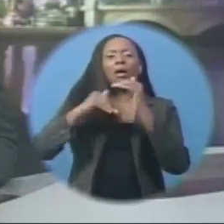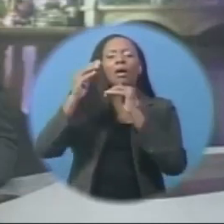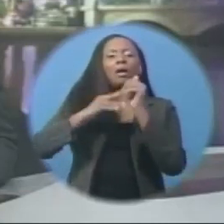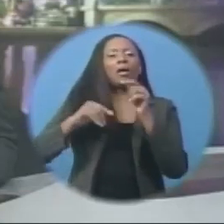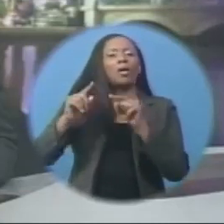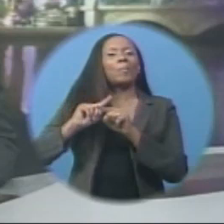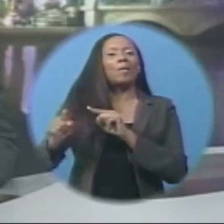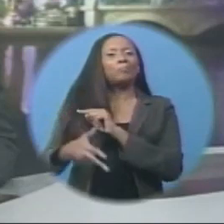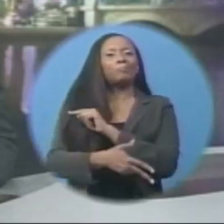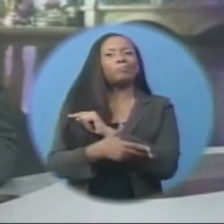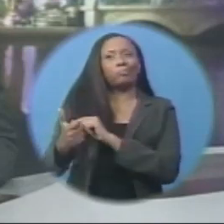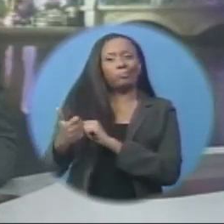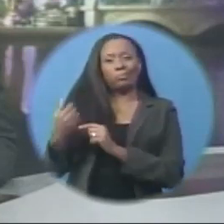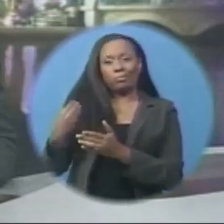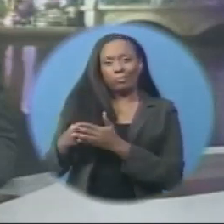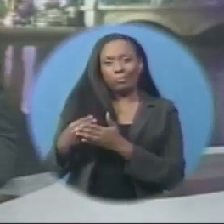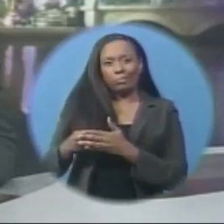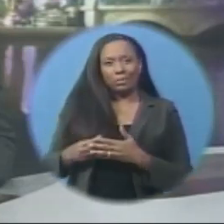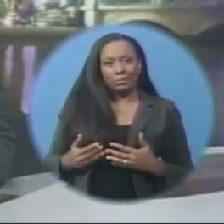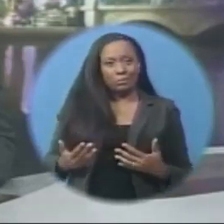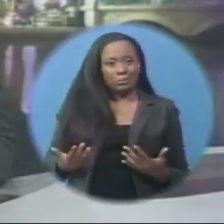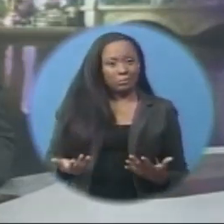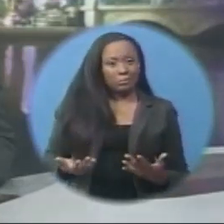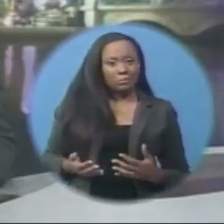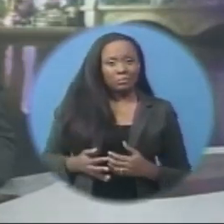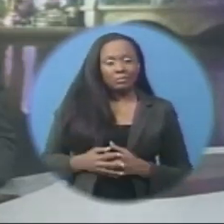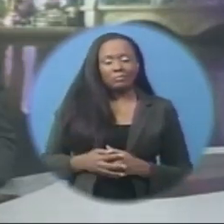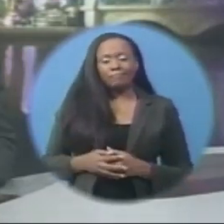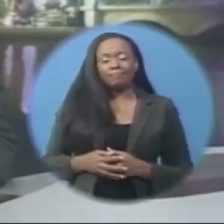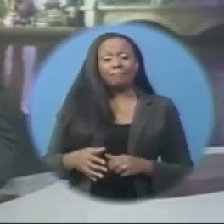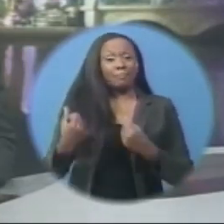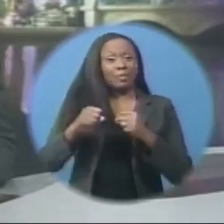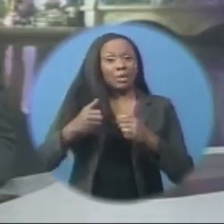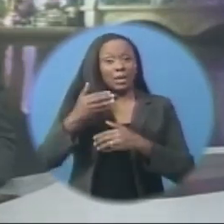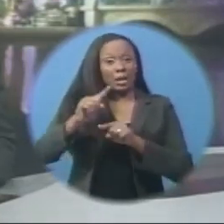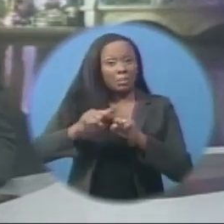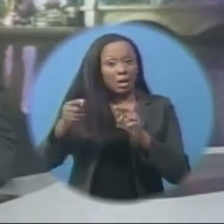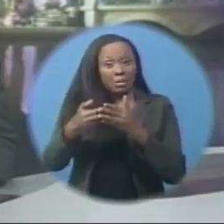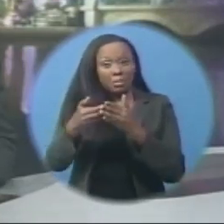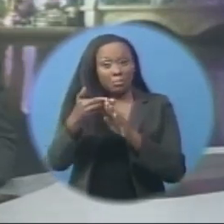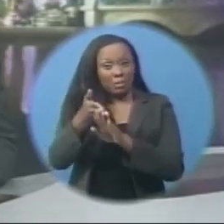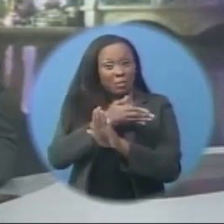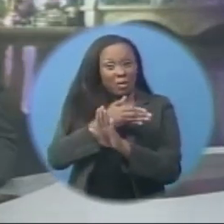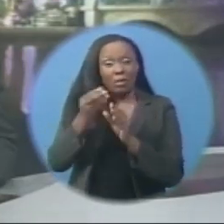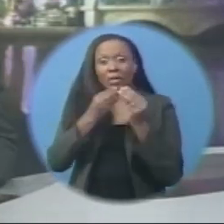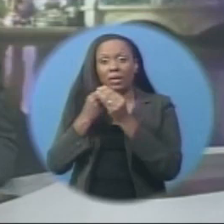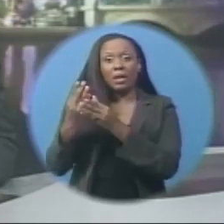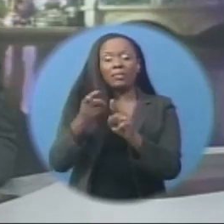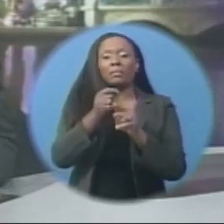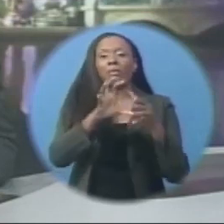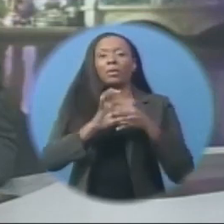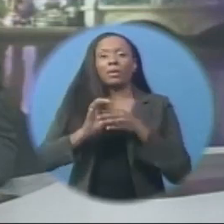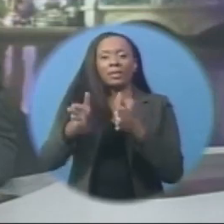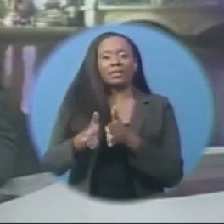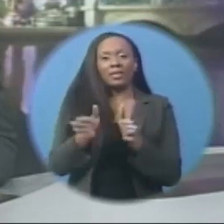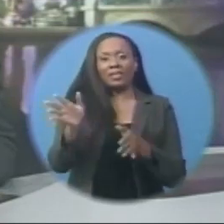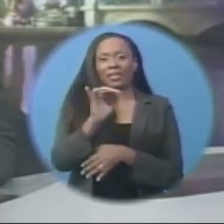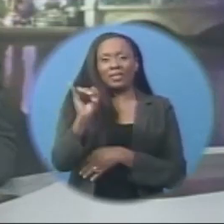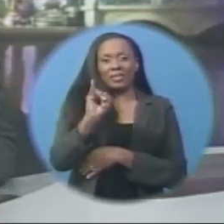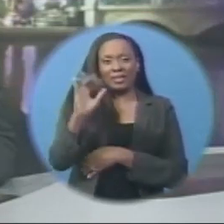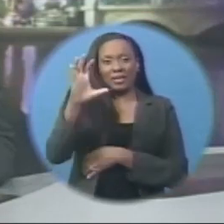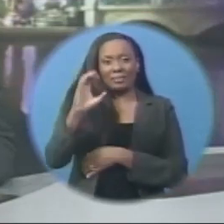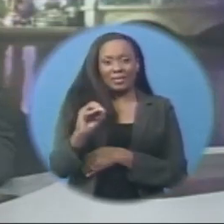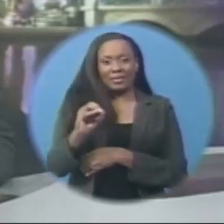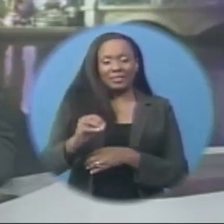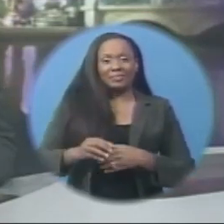of a cement factory in its first phase Well, Sports News is next with Mark Seal, but first a tip from Cooperators General Insurance